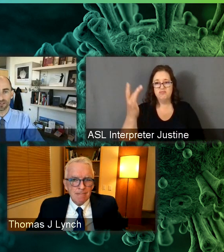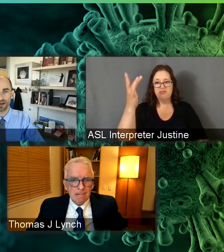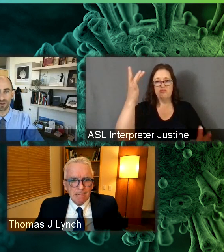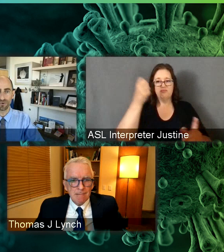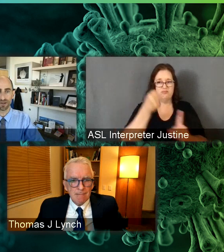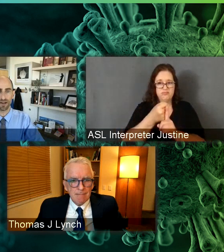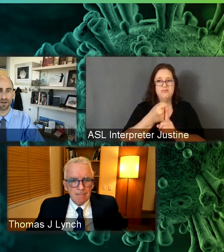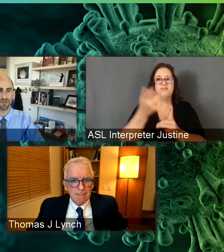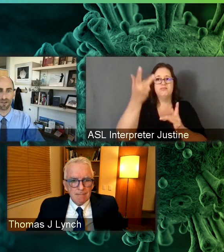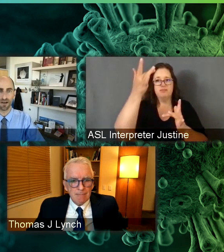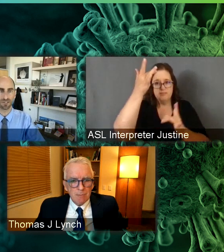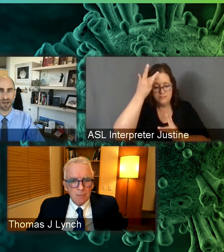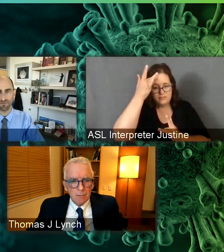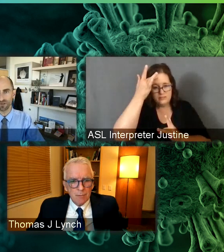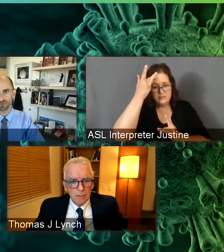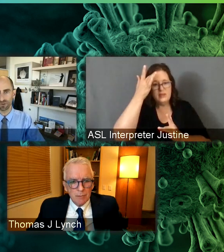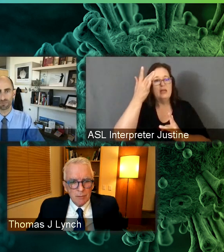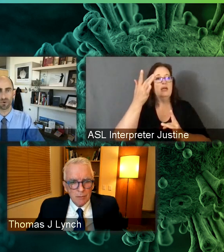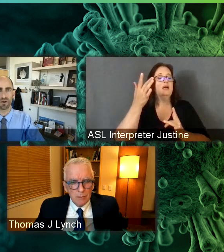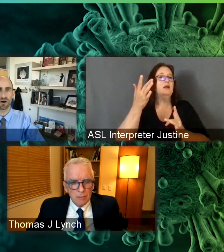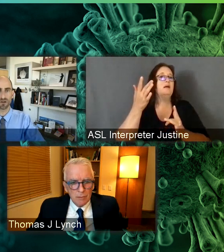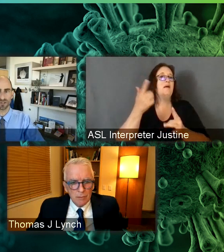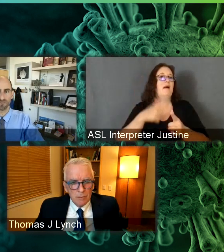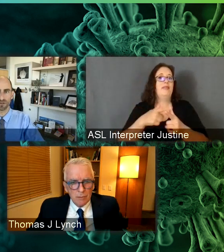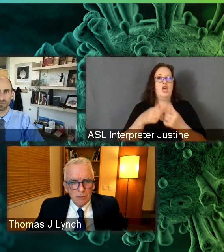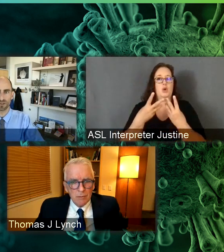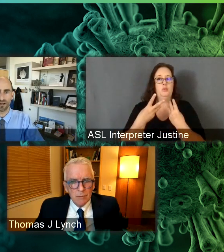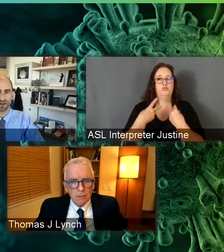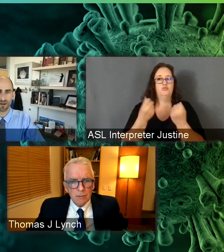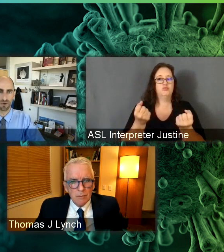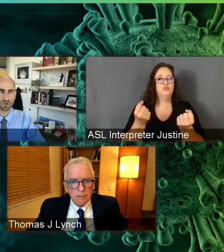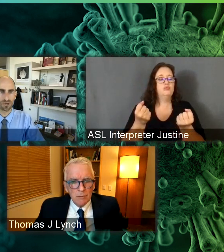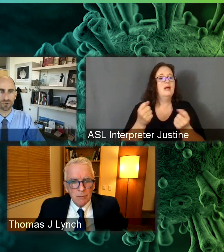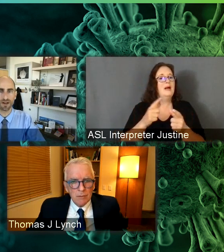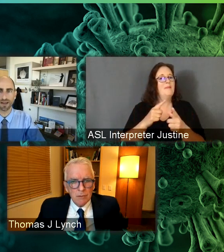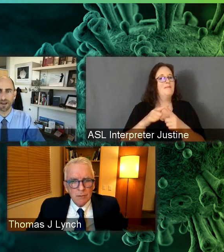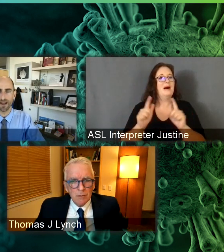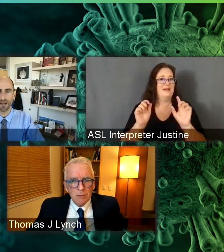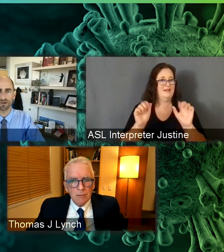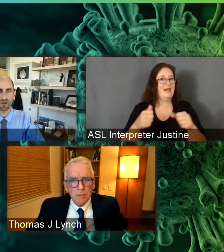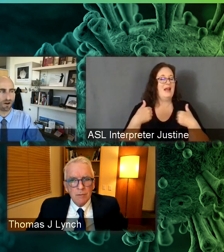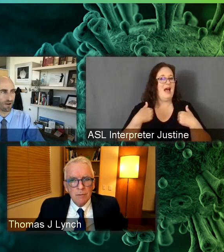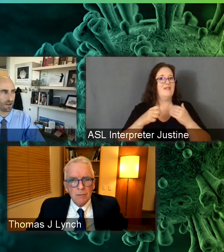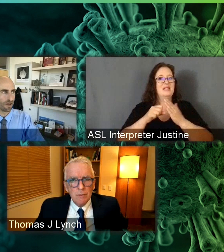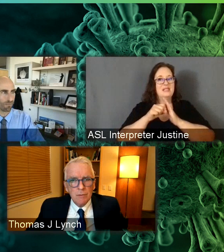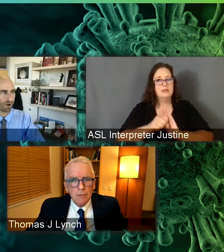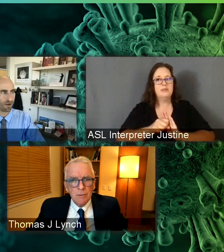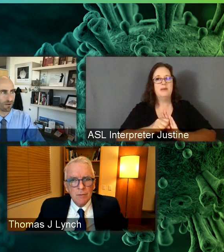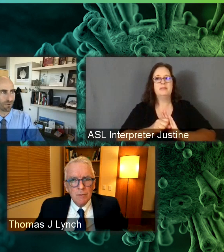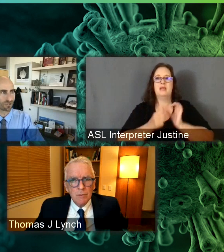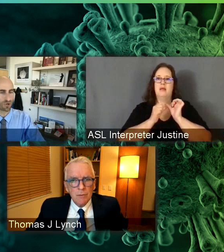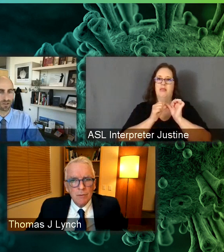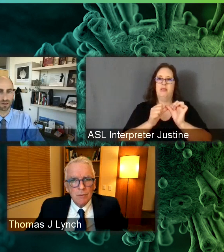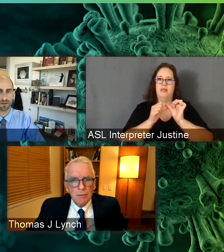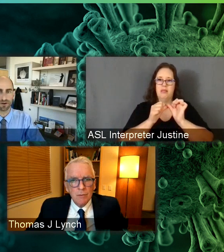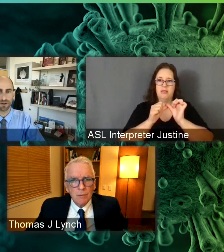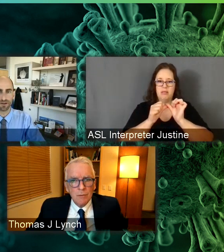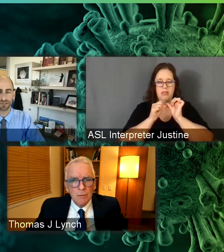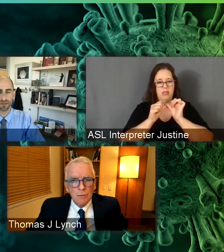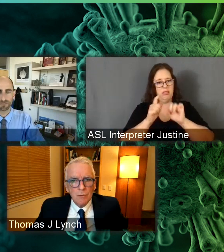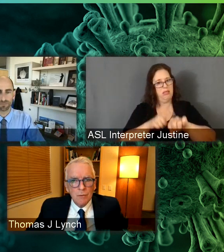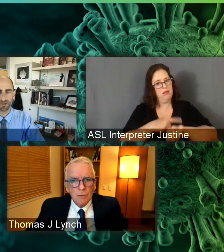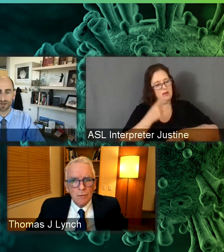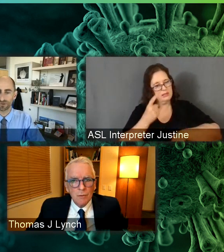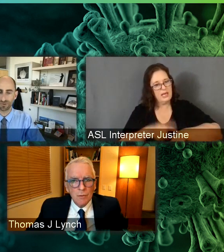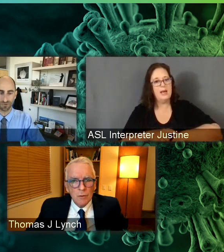we're learning is that you can nonetheless have these really prolonged symptoms that we're still trying to get a handle on. But, but certainly there